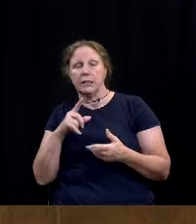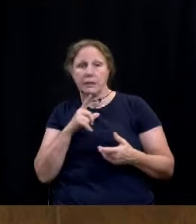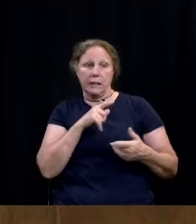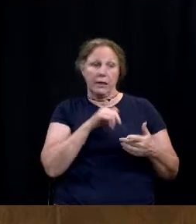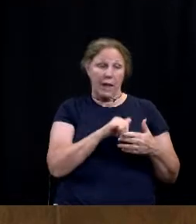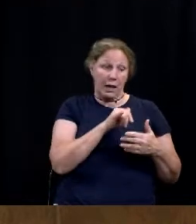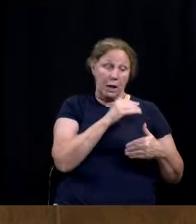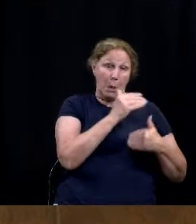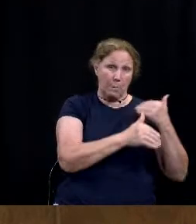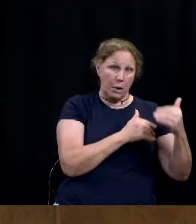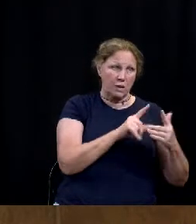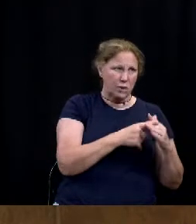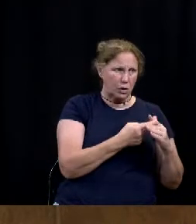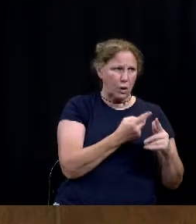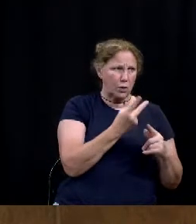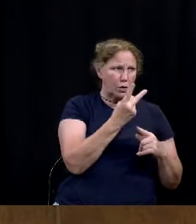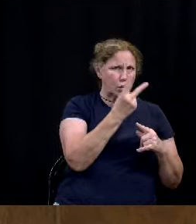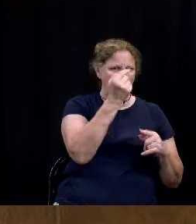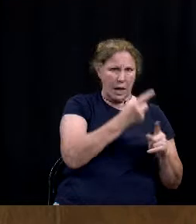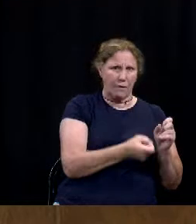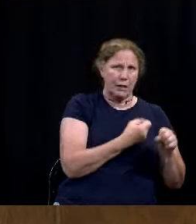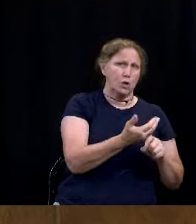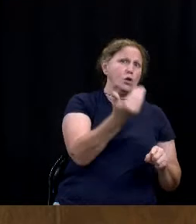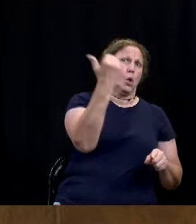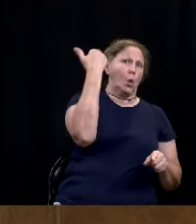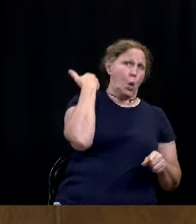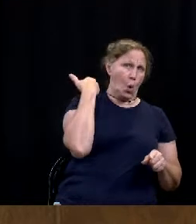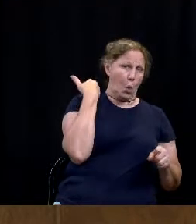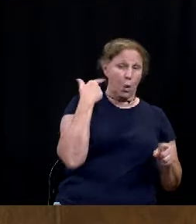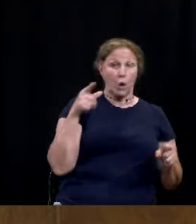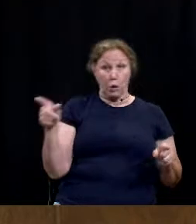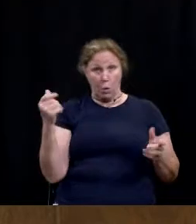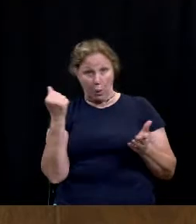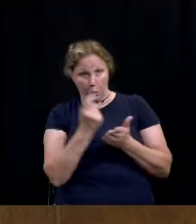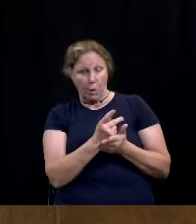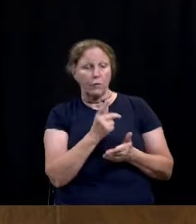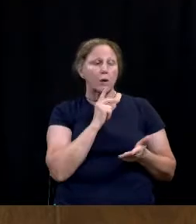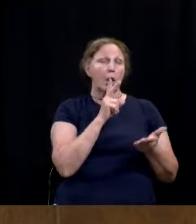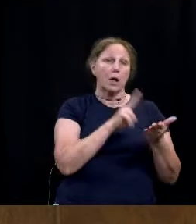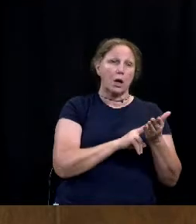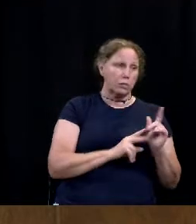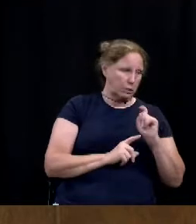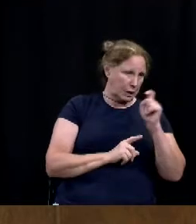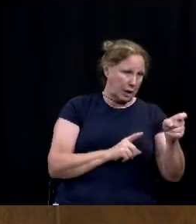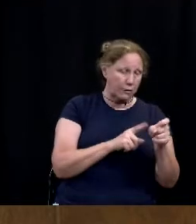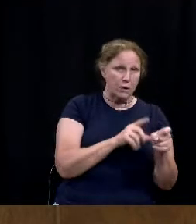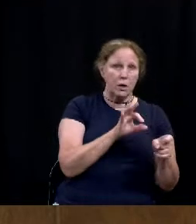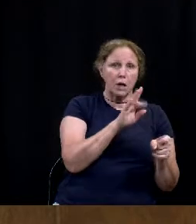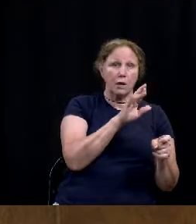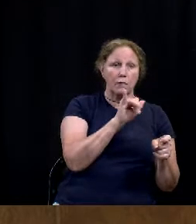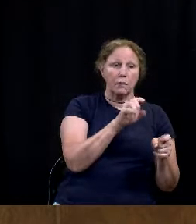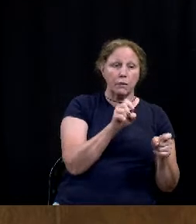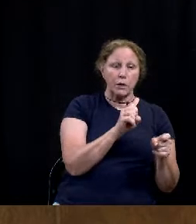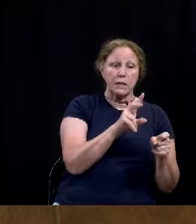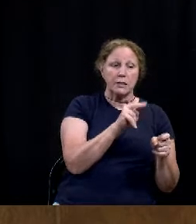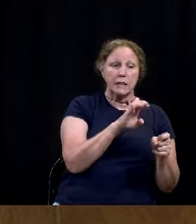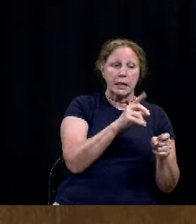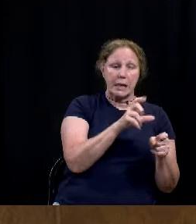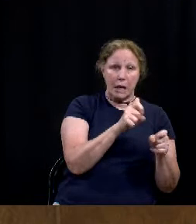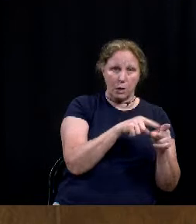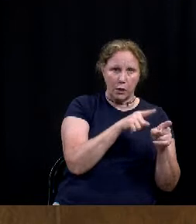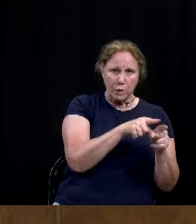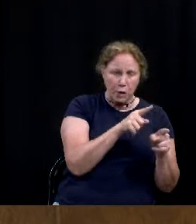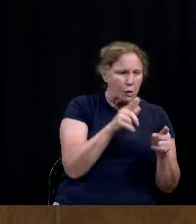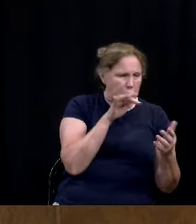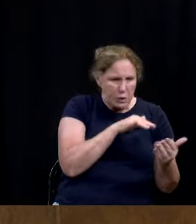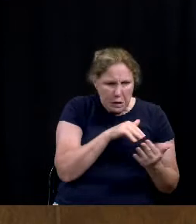that began about two and a half years ago with Council's approval to award a contract to Fries and Nichols to perform an impact fee